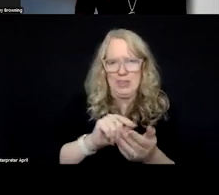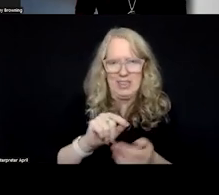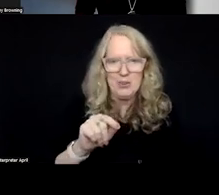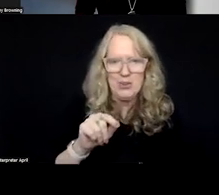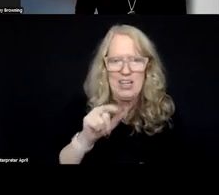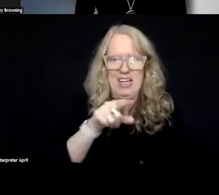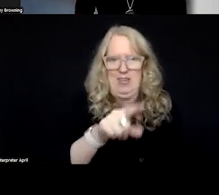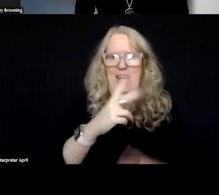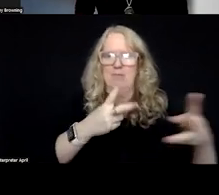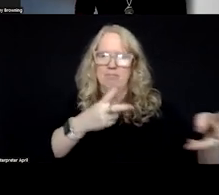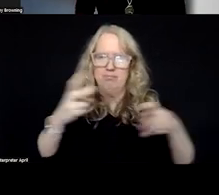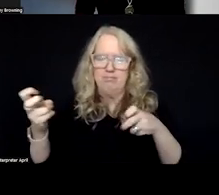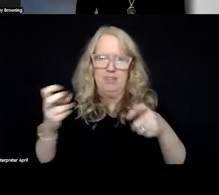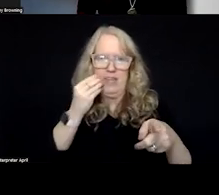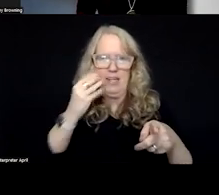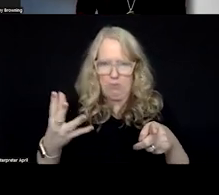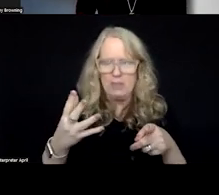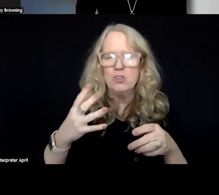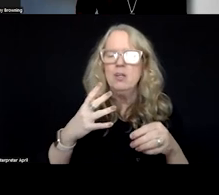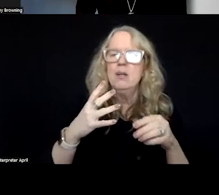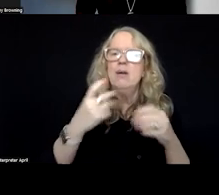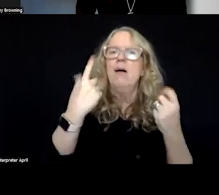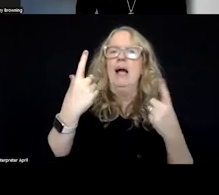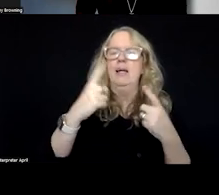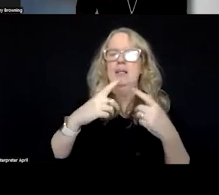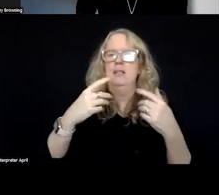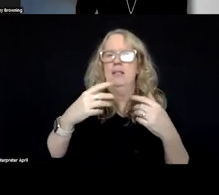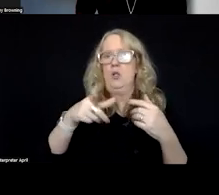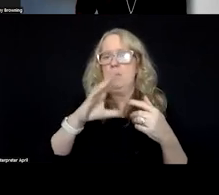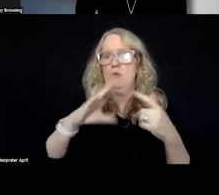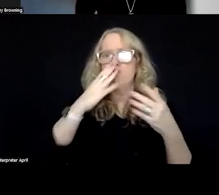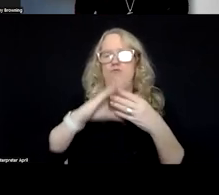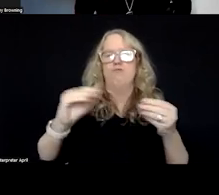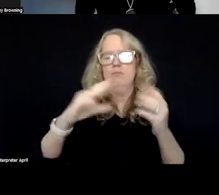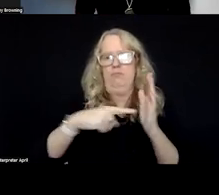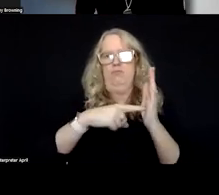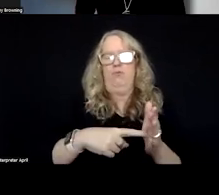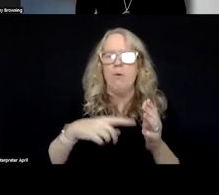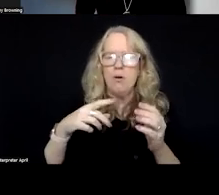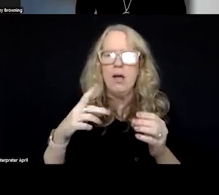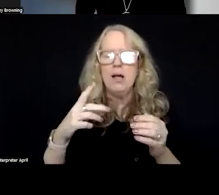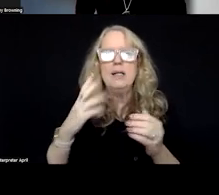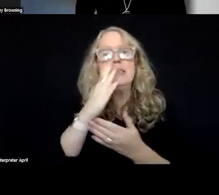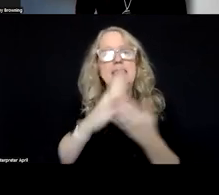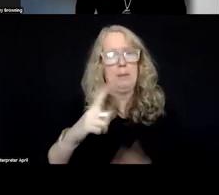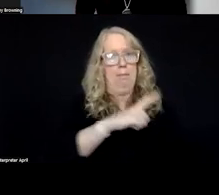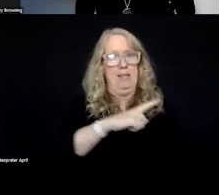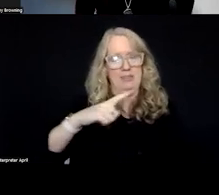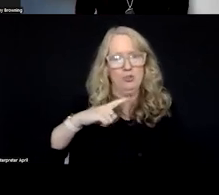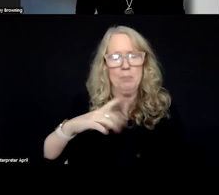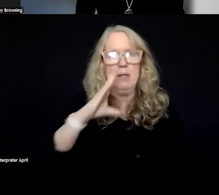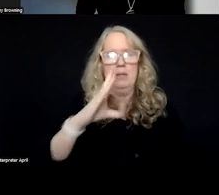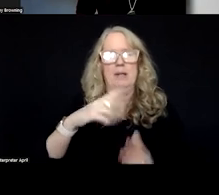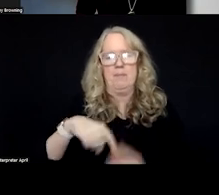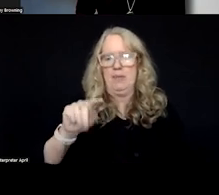piece from. But there's a great synopsis in there of some legislation that representative